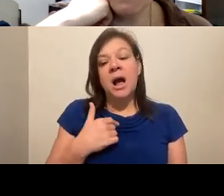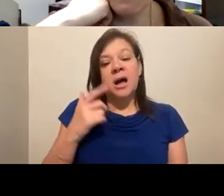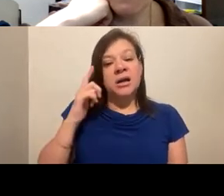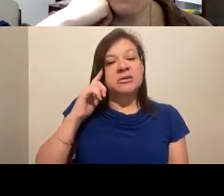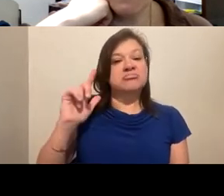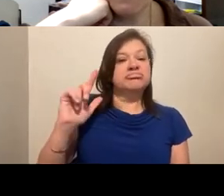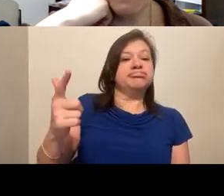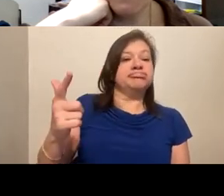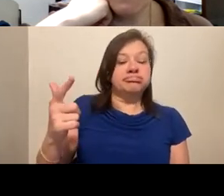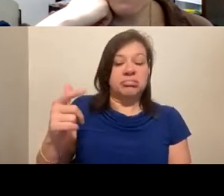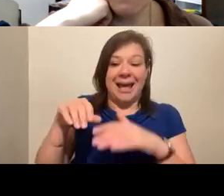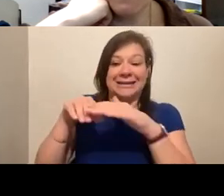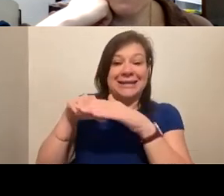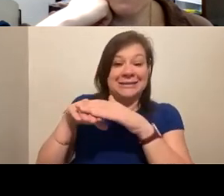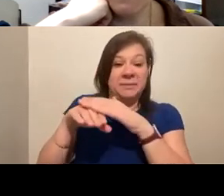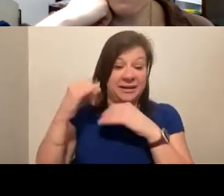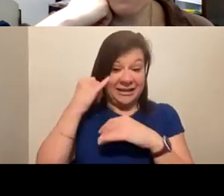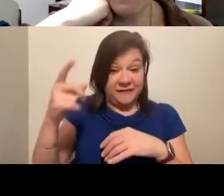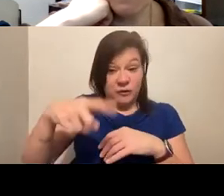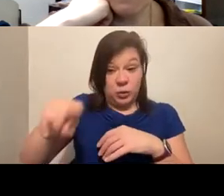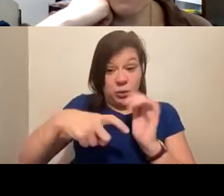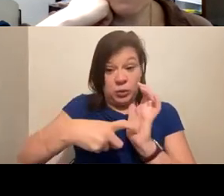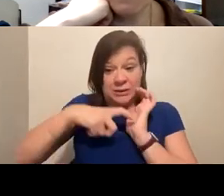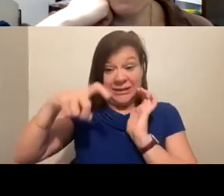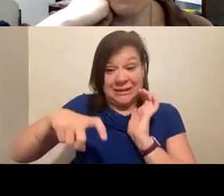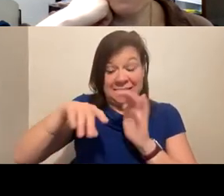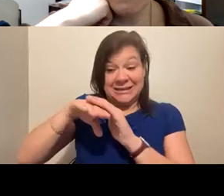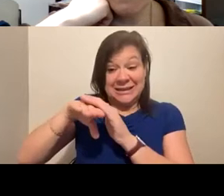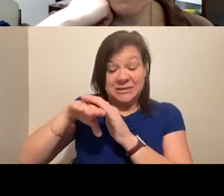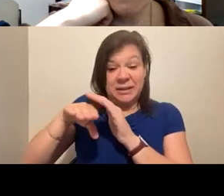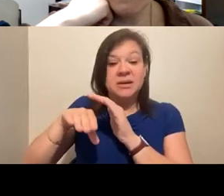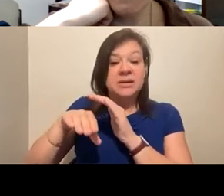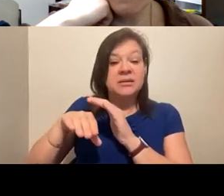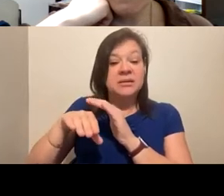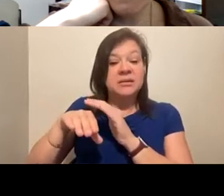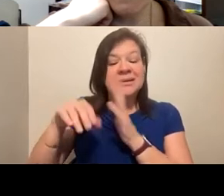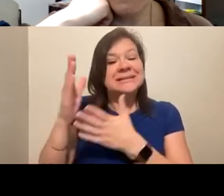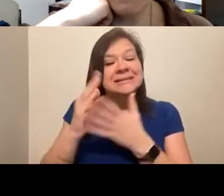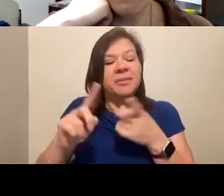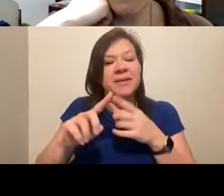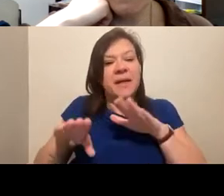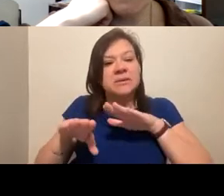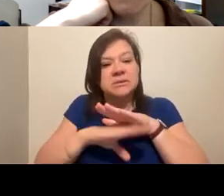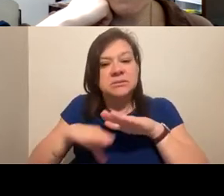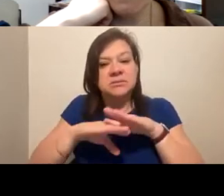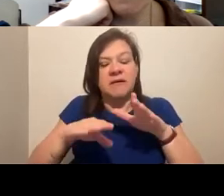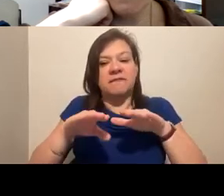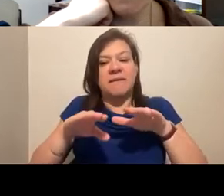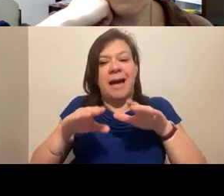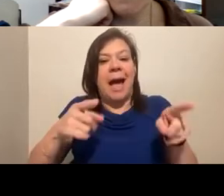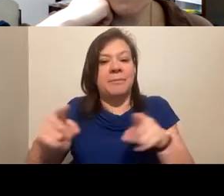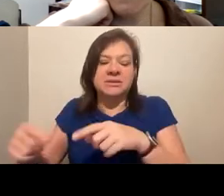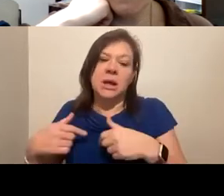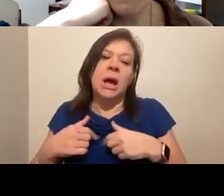accessibility is something that you need, it's something that sort of naturally, fundamentally happens. You know, I hate